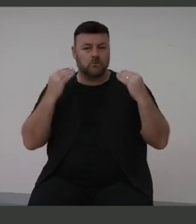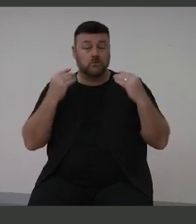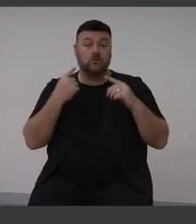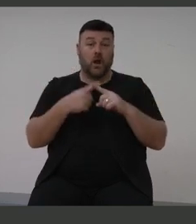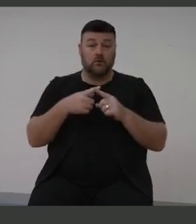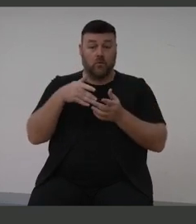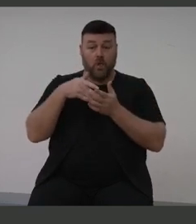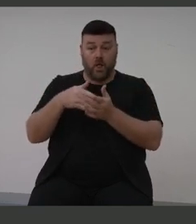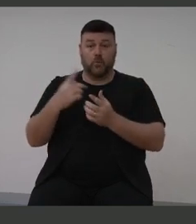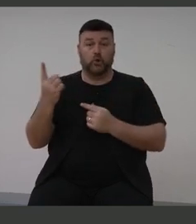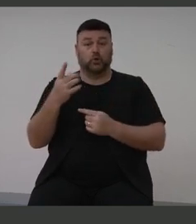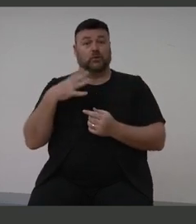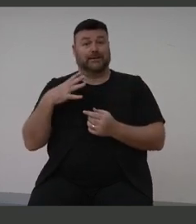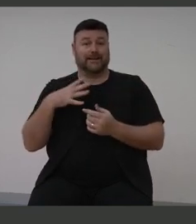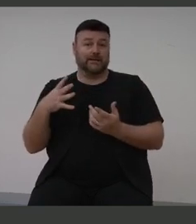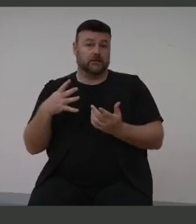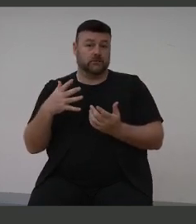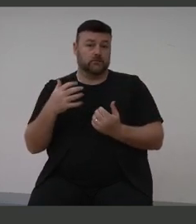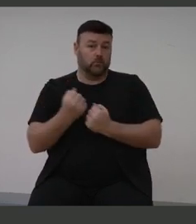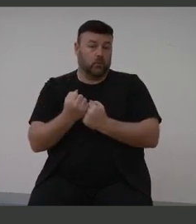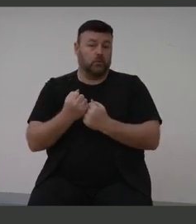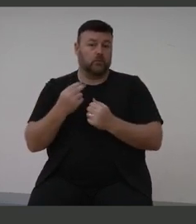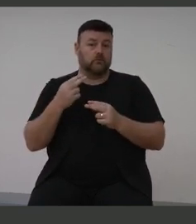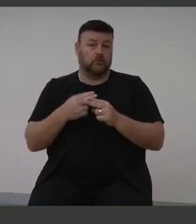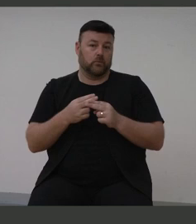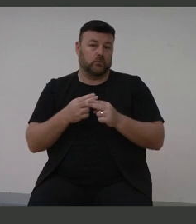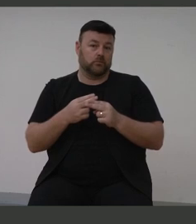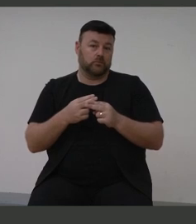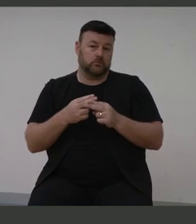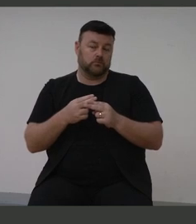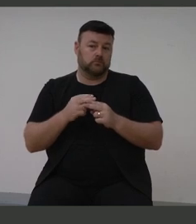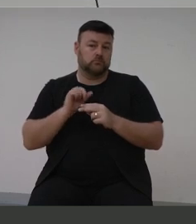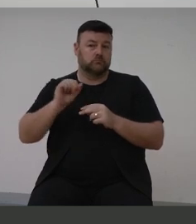who need assistance in this area. Thank you.